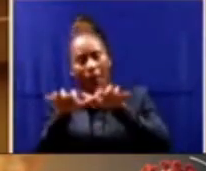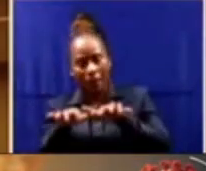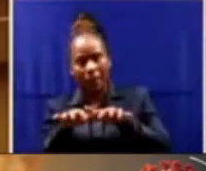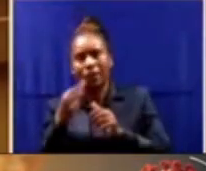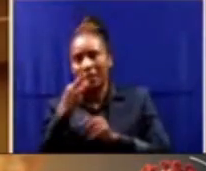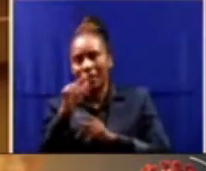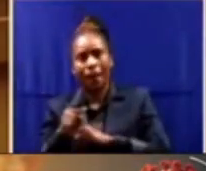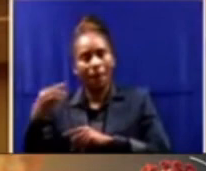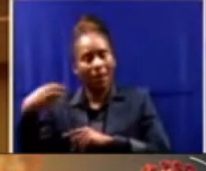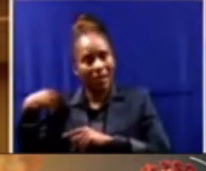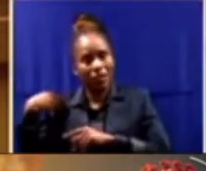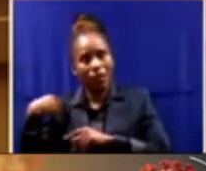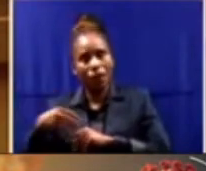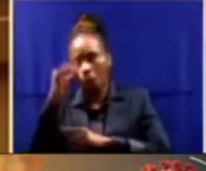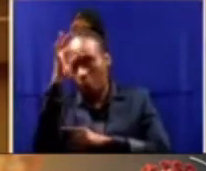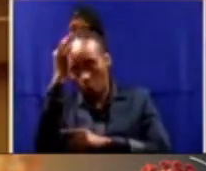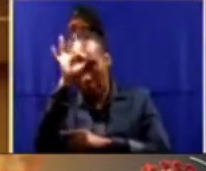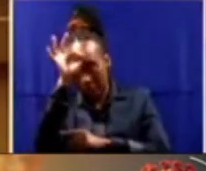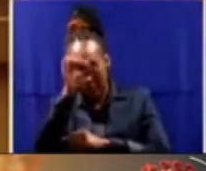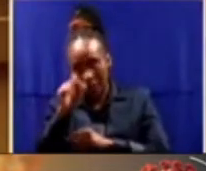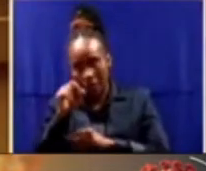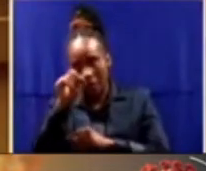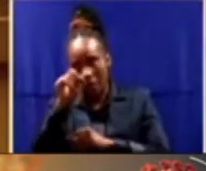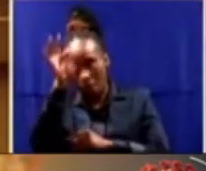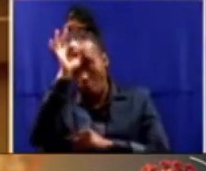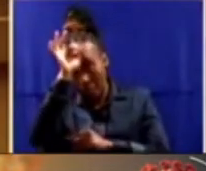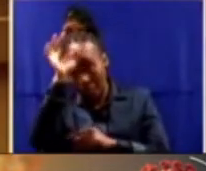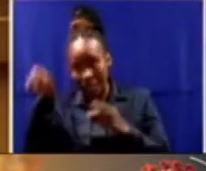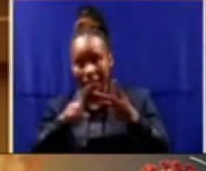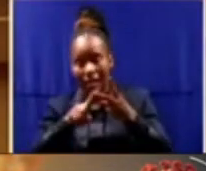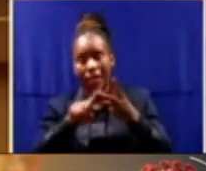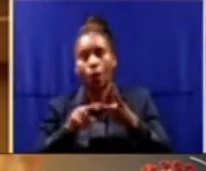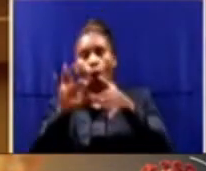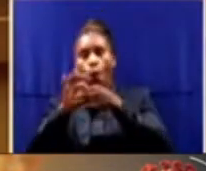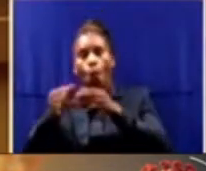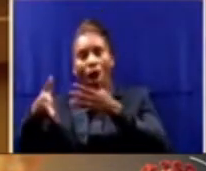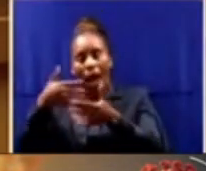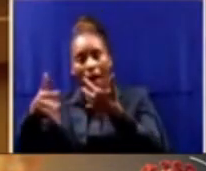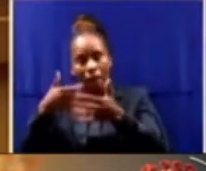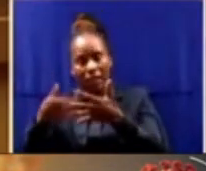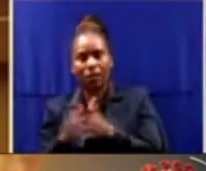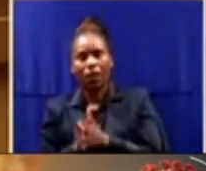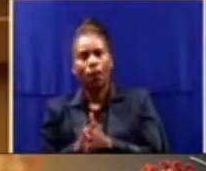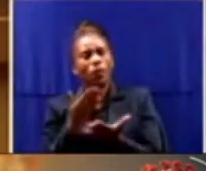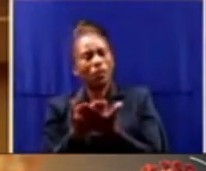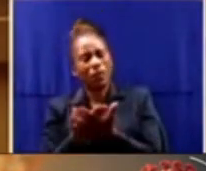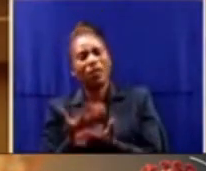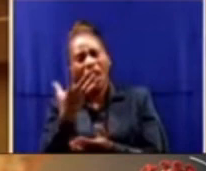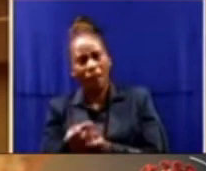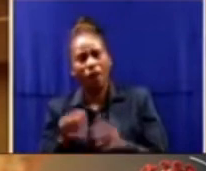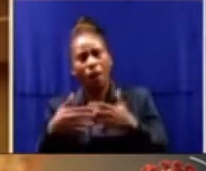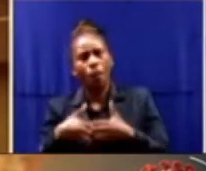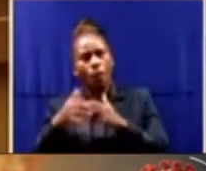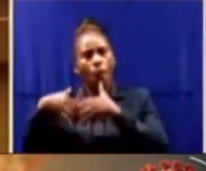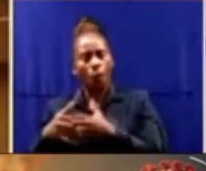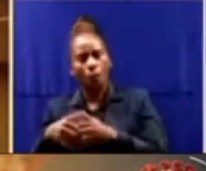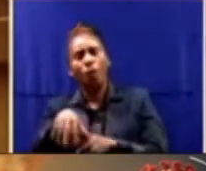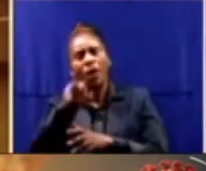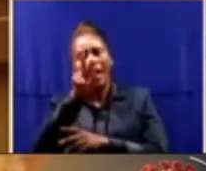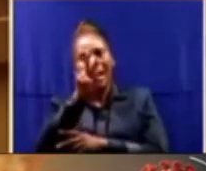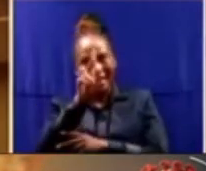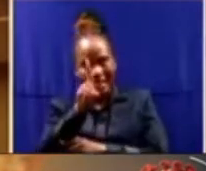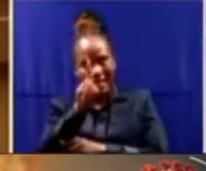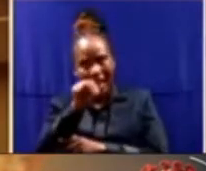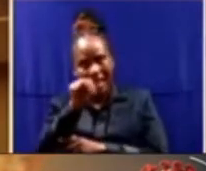with the Minister of Home Affairs, are exploring the possibility of creating a national DNA database, which would